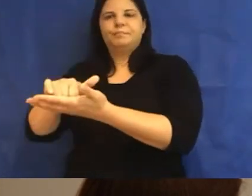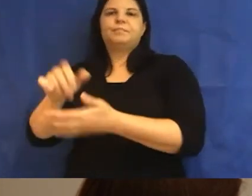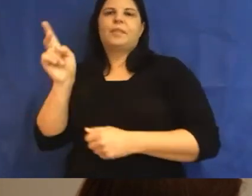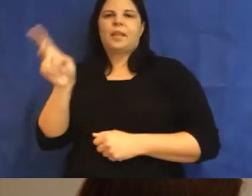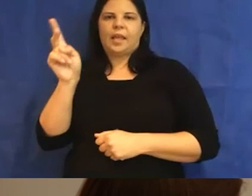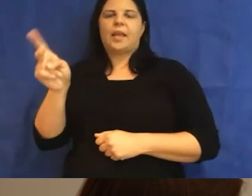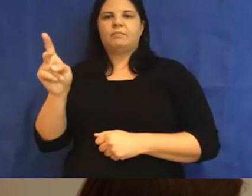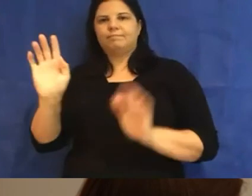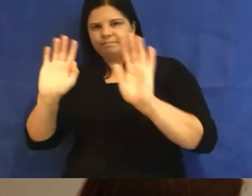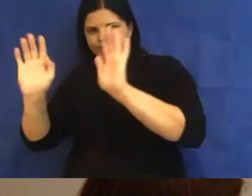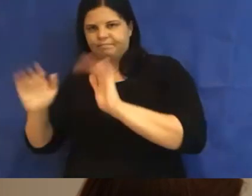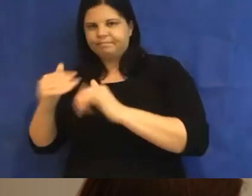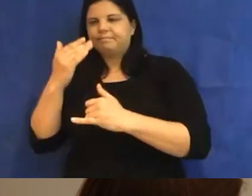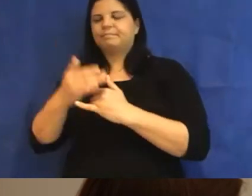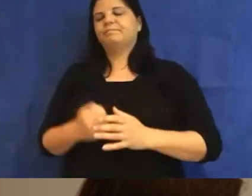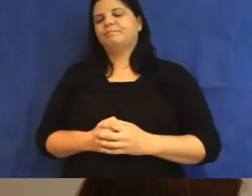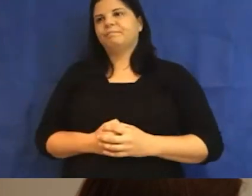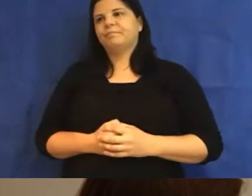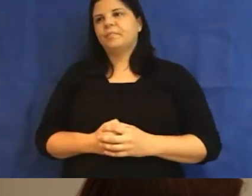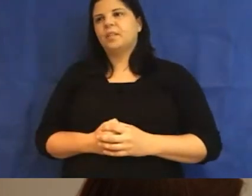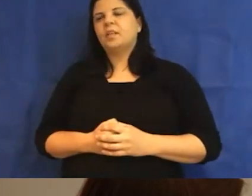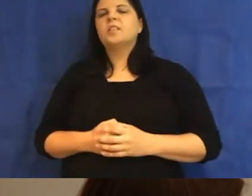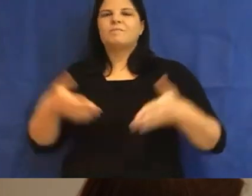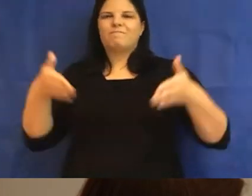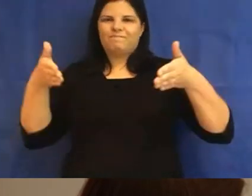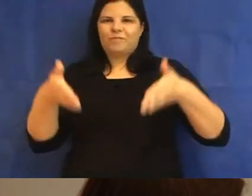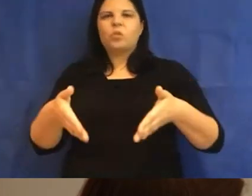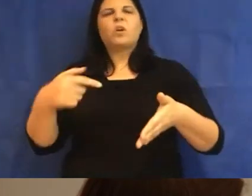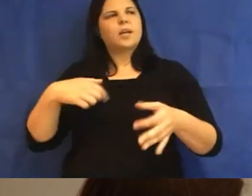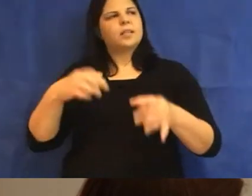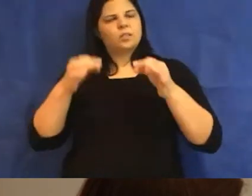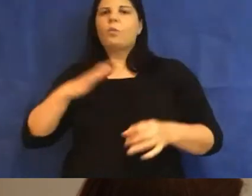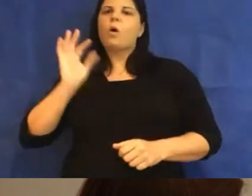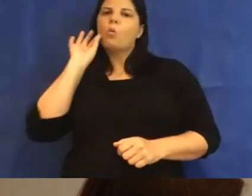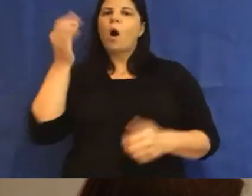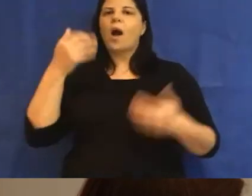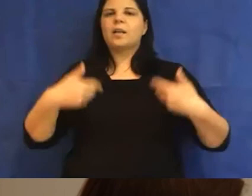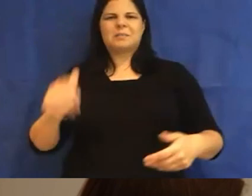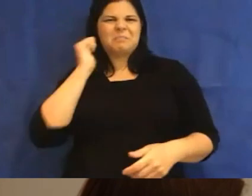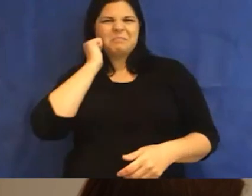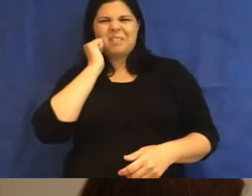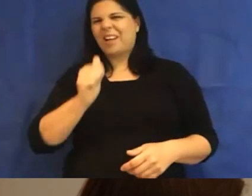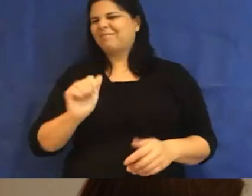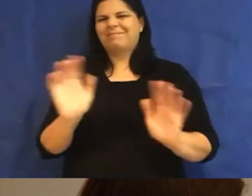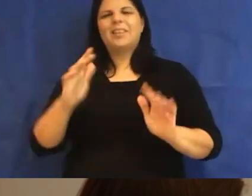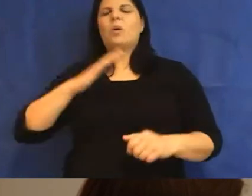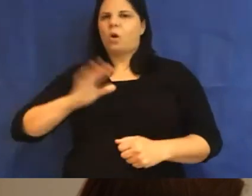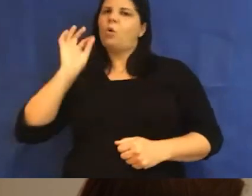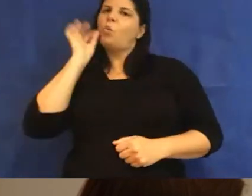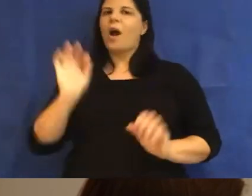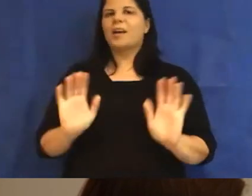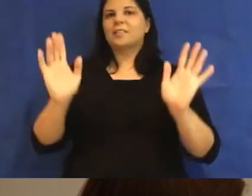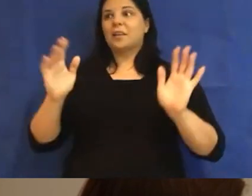On the day of the service, I chose to wear white. I couldn't stand to shroud myself in black. My aunt loved